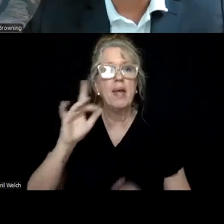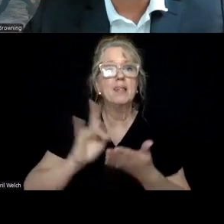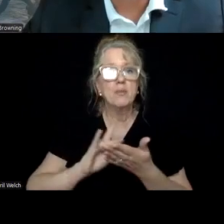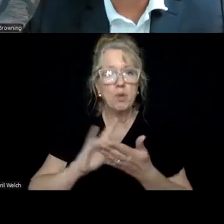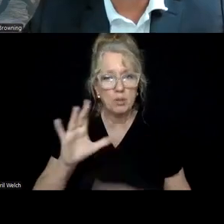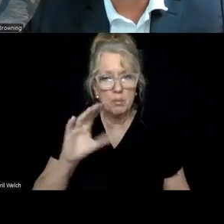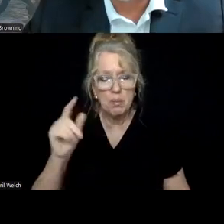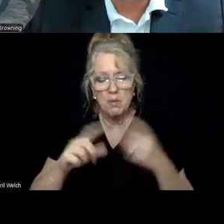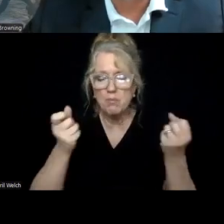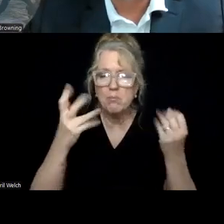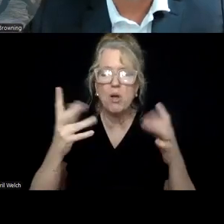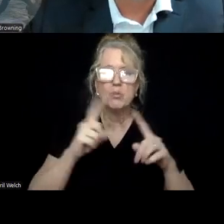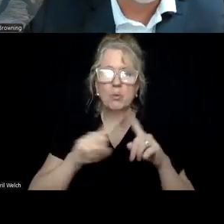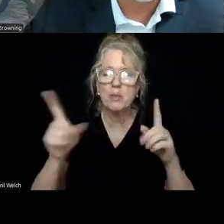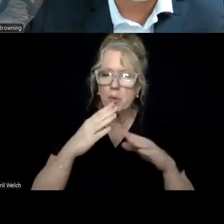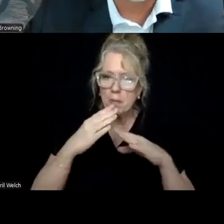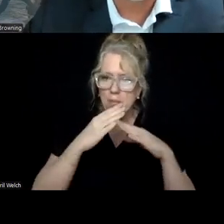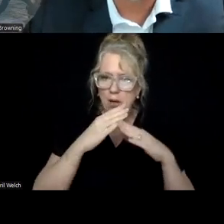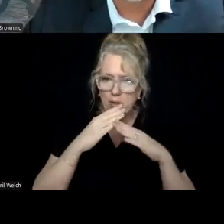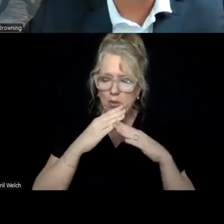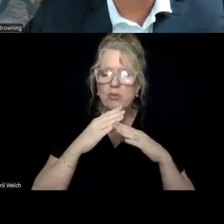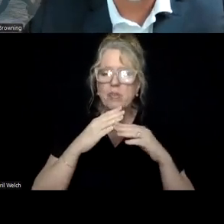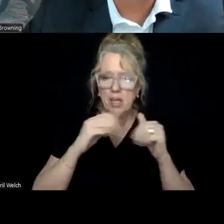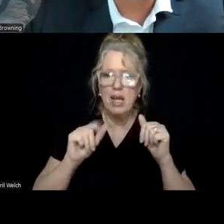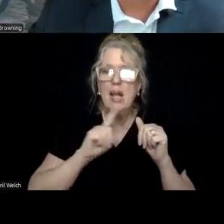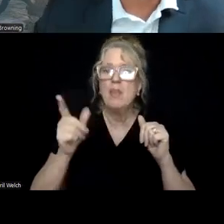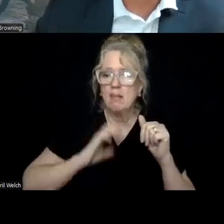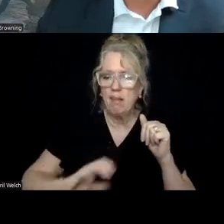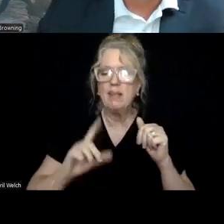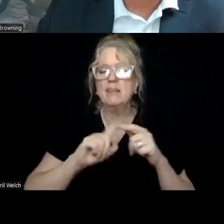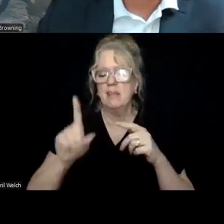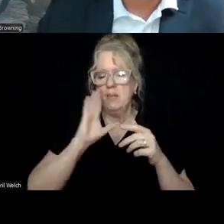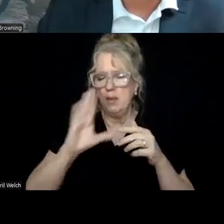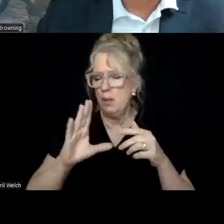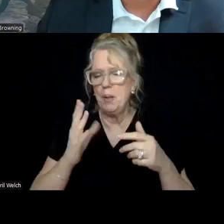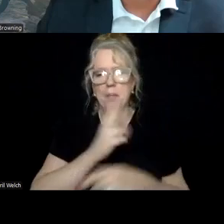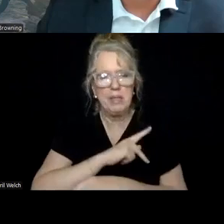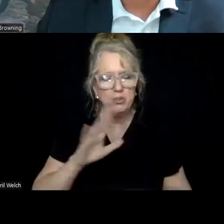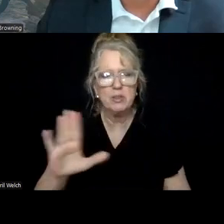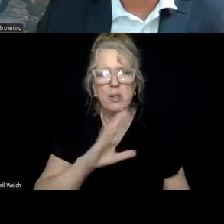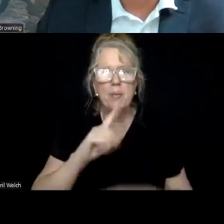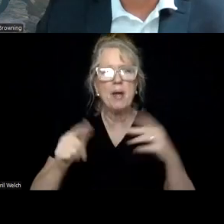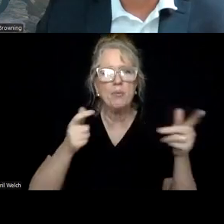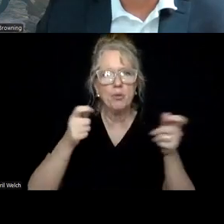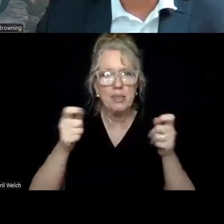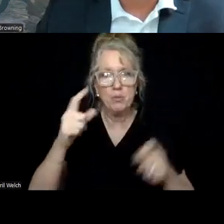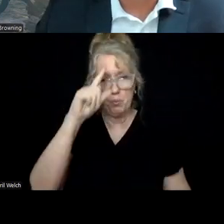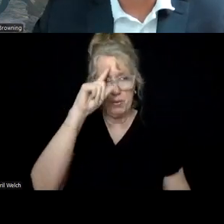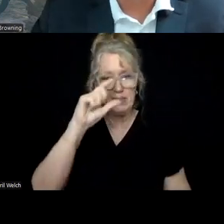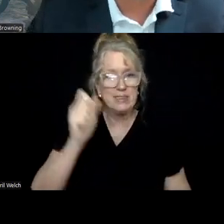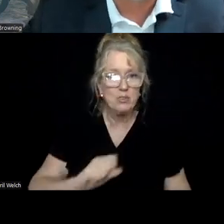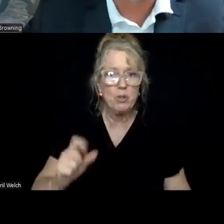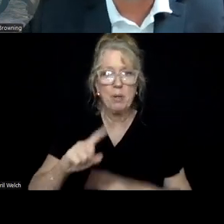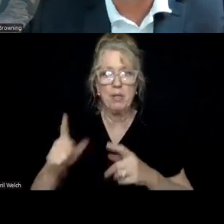multiple different barriers to clients and patients that were dealing with schizophrenia. And